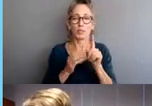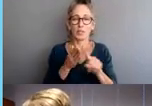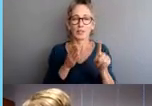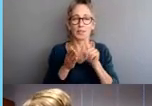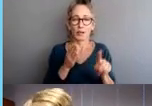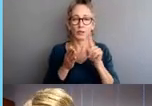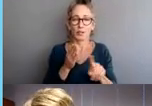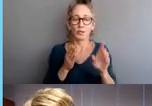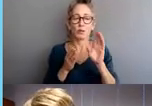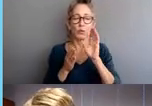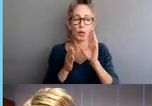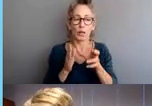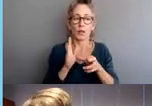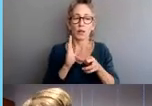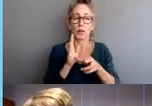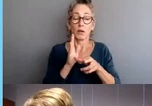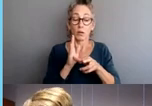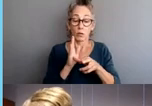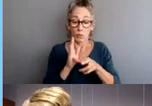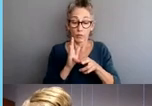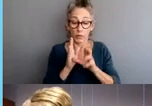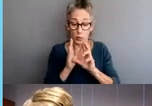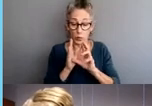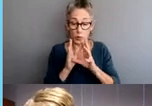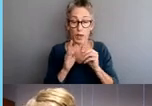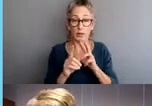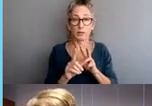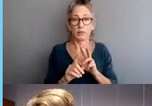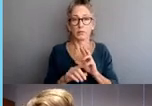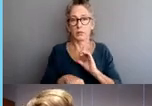of review and implementation begins.